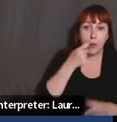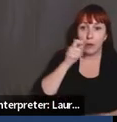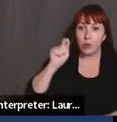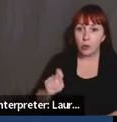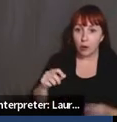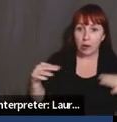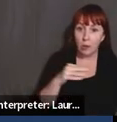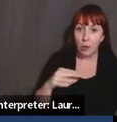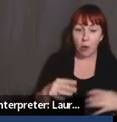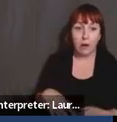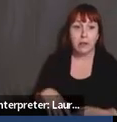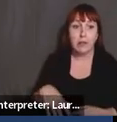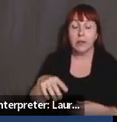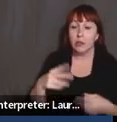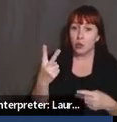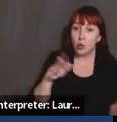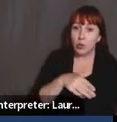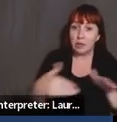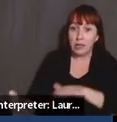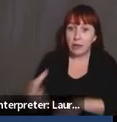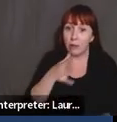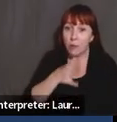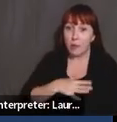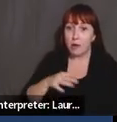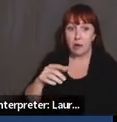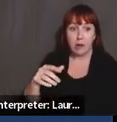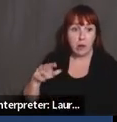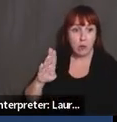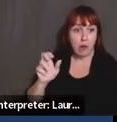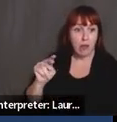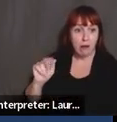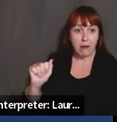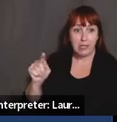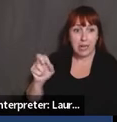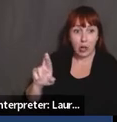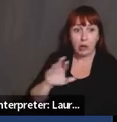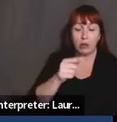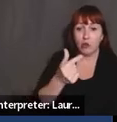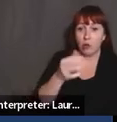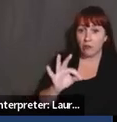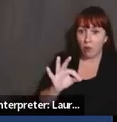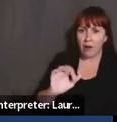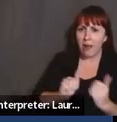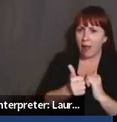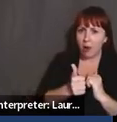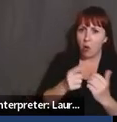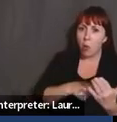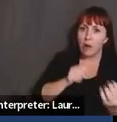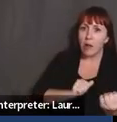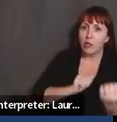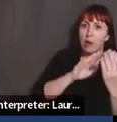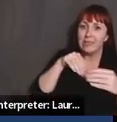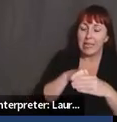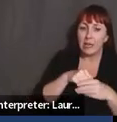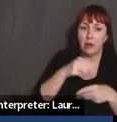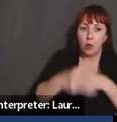the deaths of George Floyd and Brianna Taylor, et cetera. What would you like to be addressed in the world language classroom and why? So I'm going